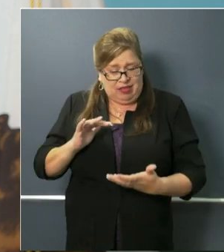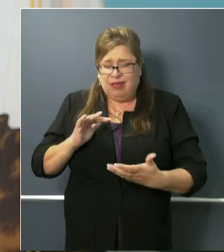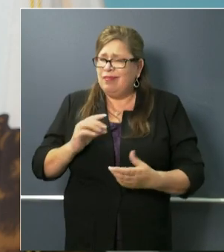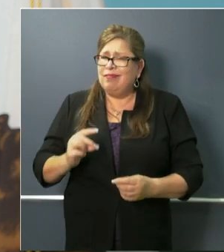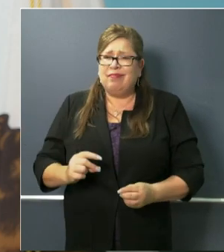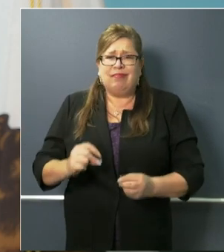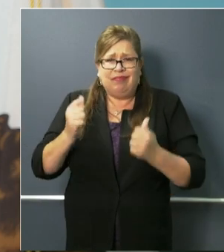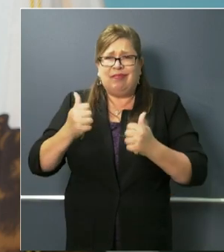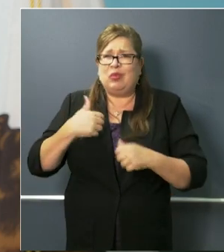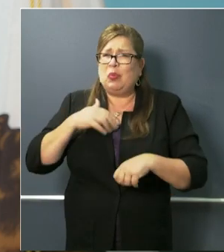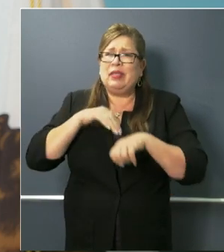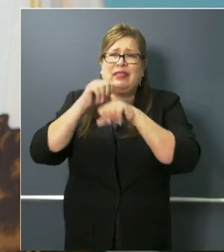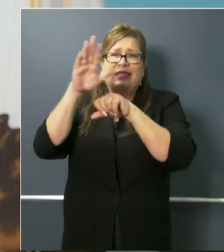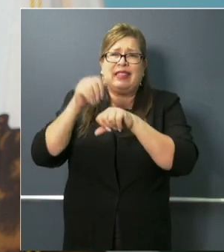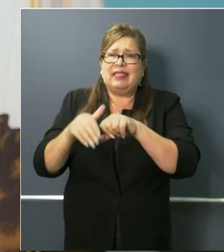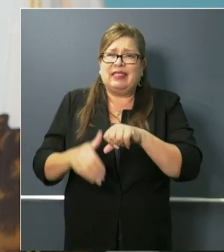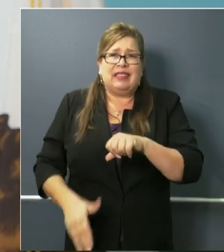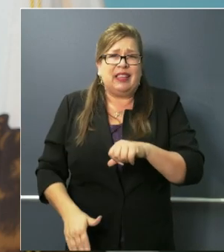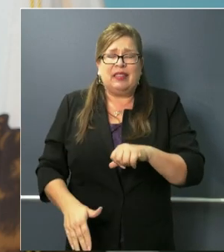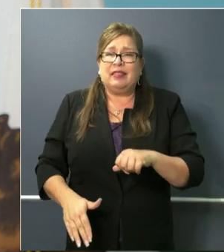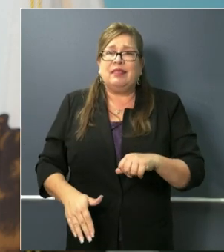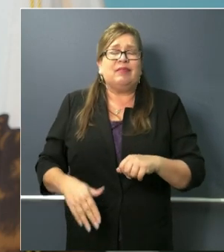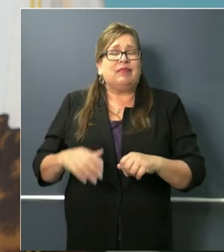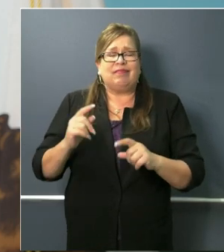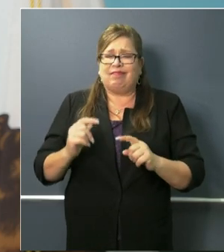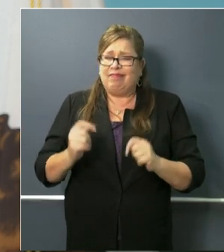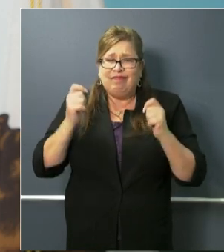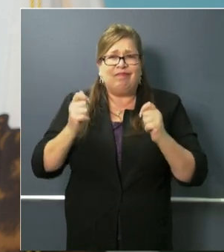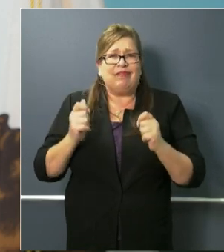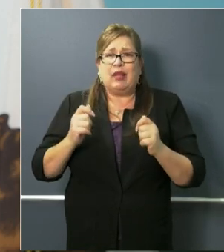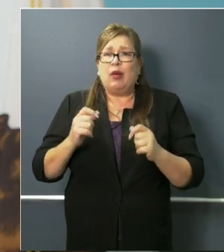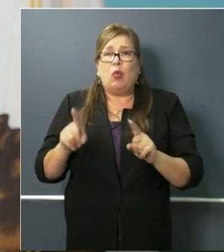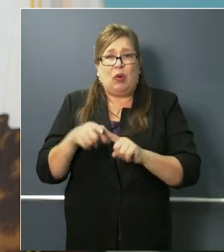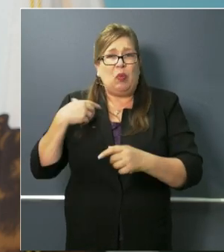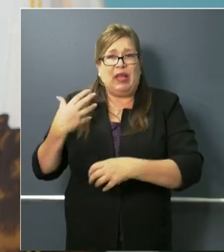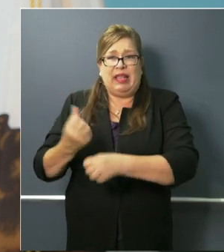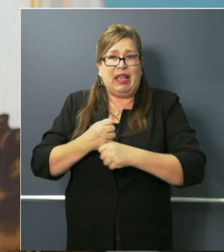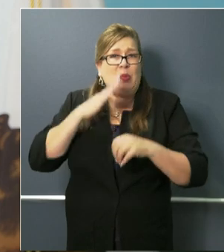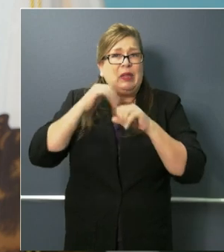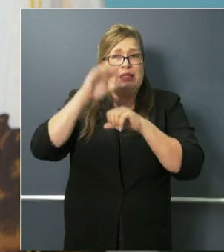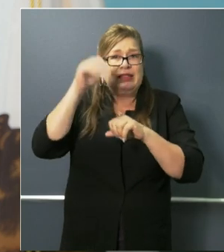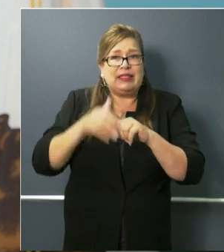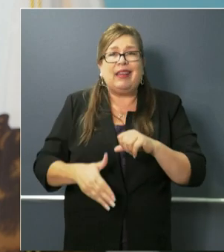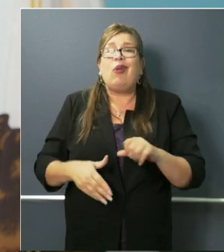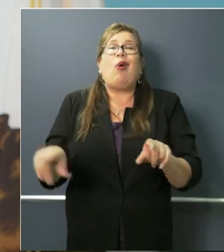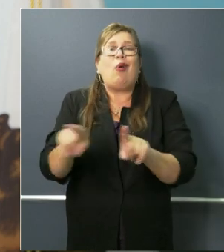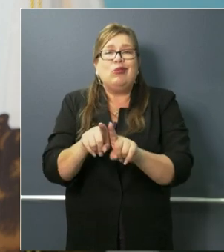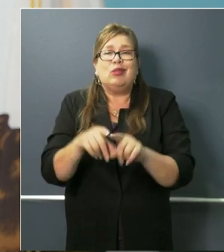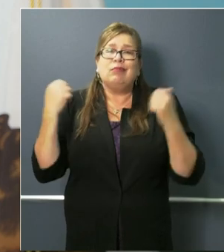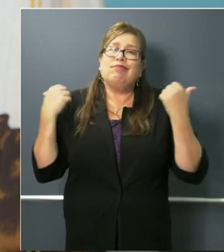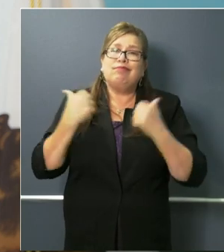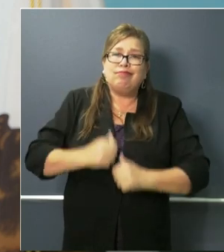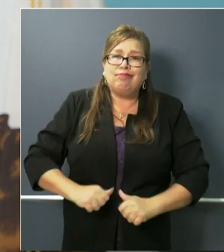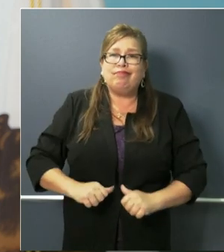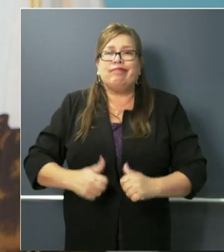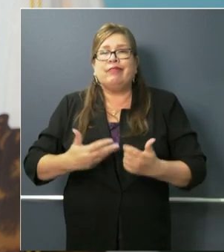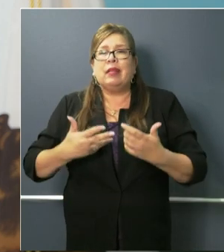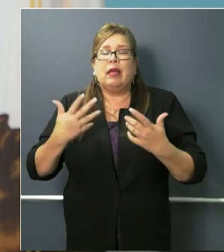days of those N95s that we're getting out in real time, in addition to the coveralls and the gowns and all of the other medical